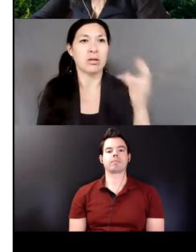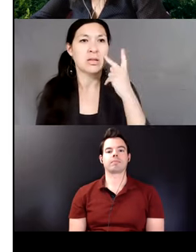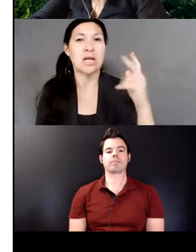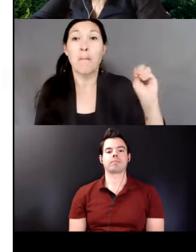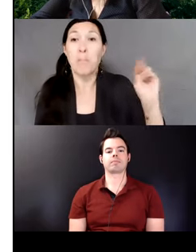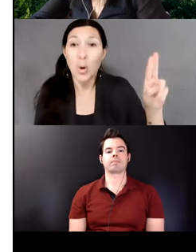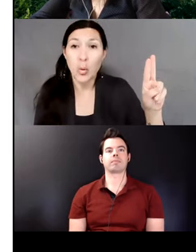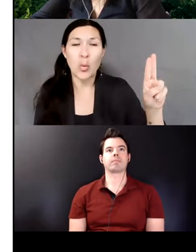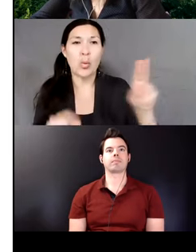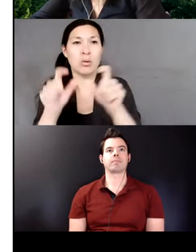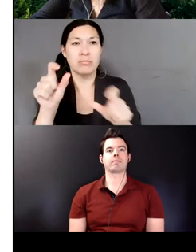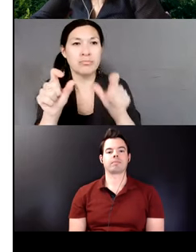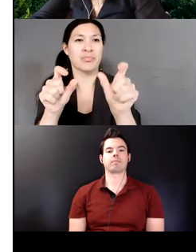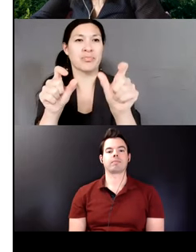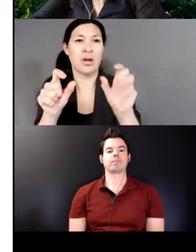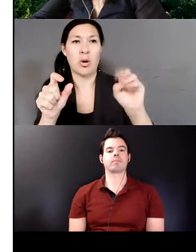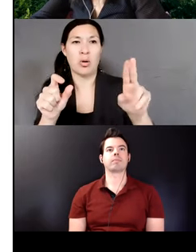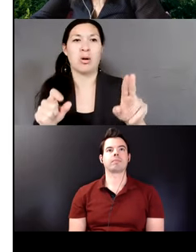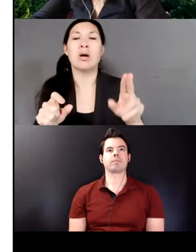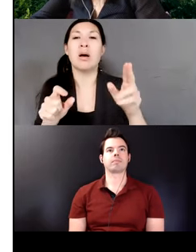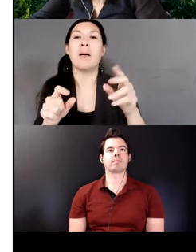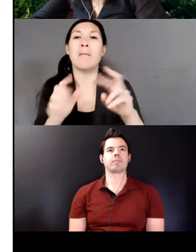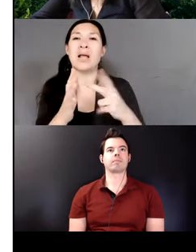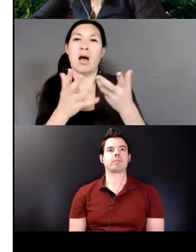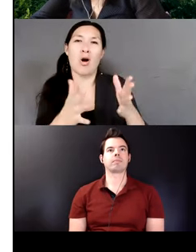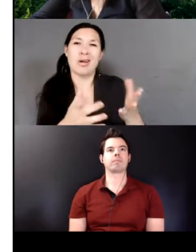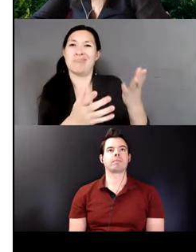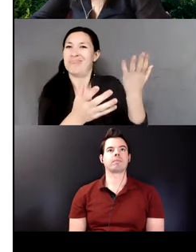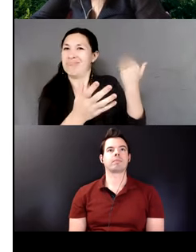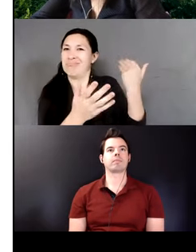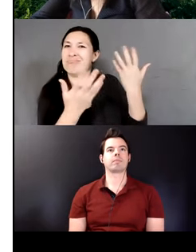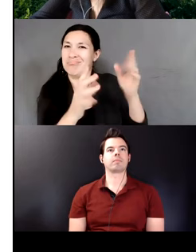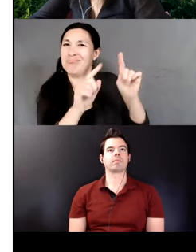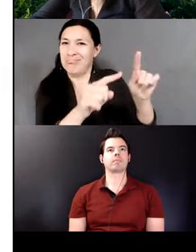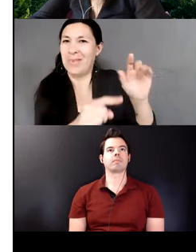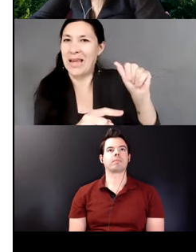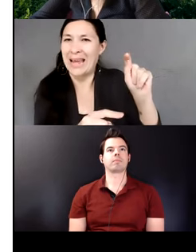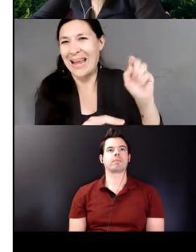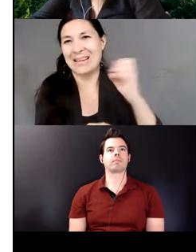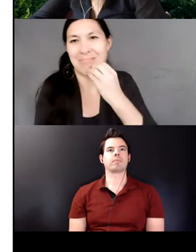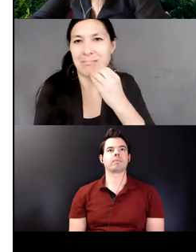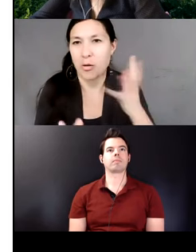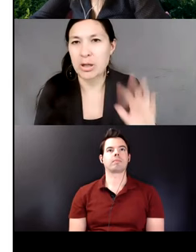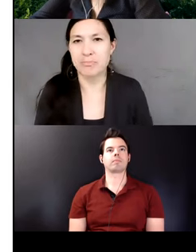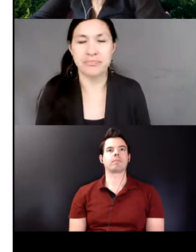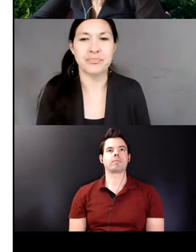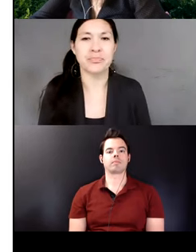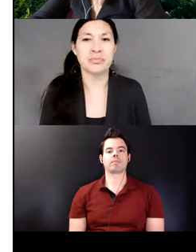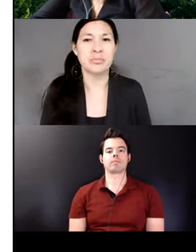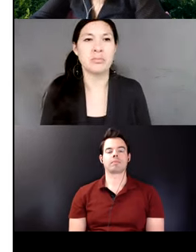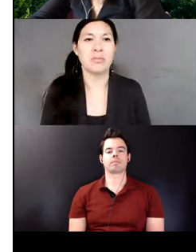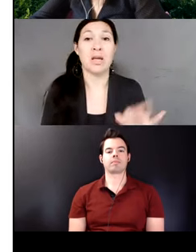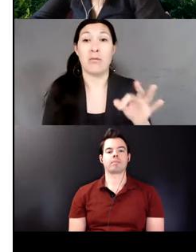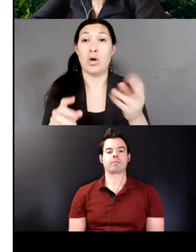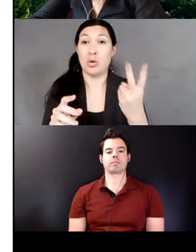as in two, mikumuni, that means I went and ate somewhere else. And if I keep elaborating and add two suffixes